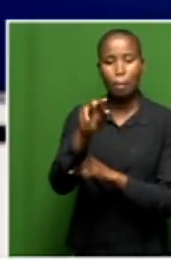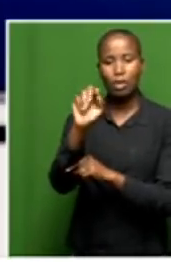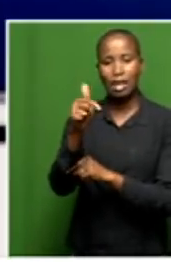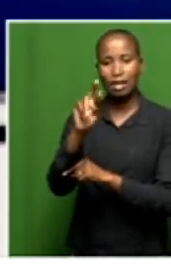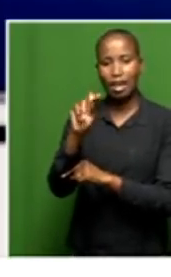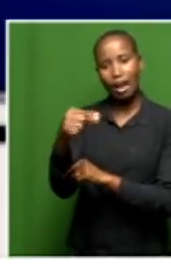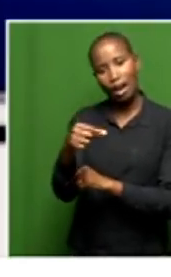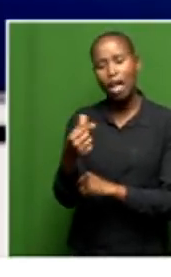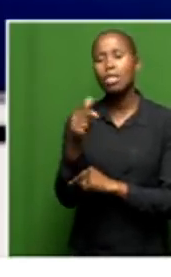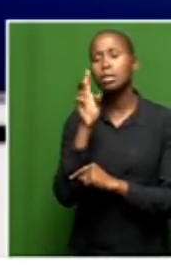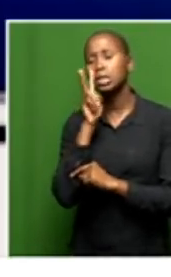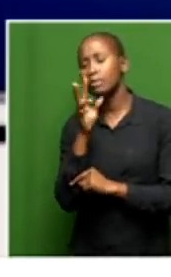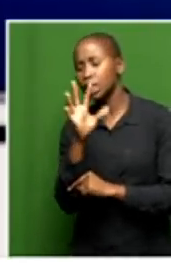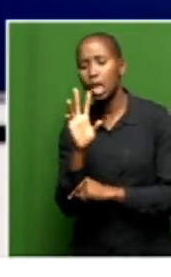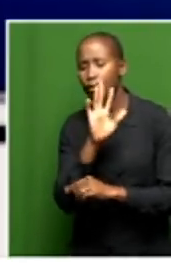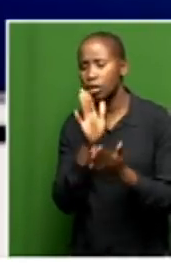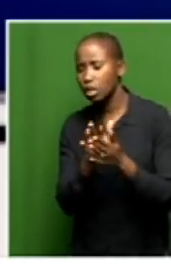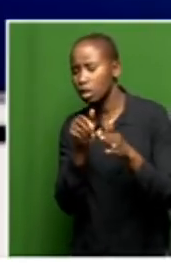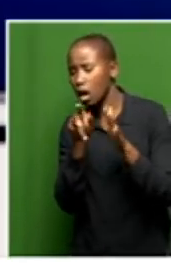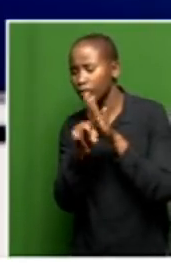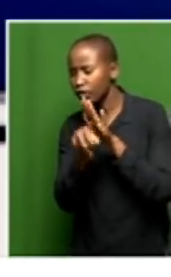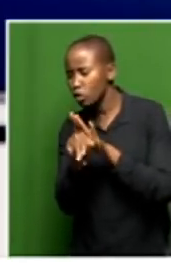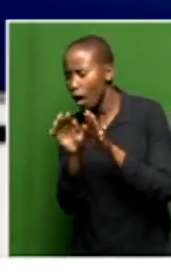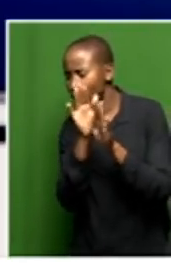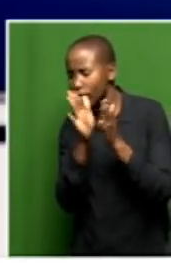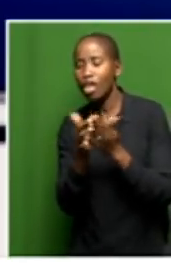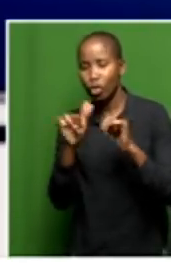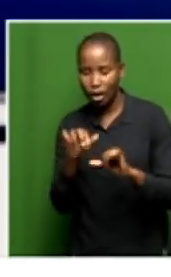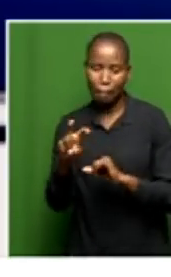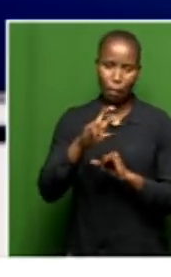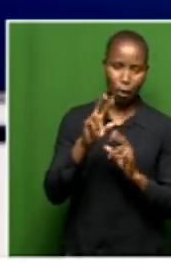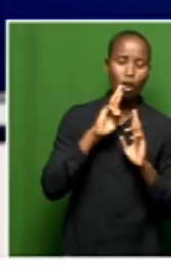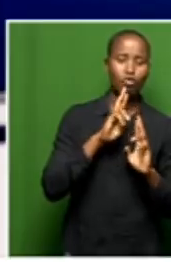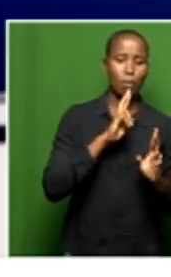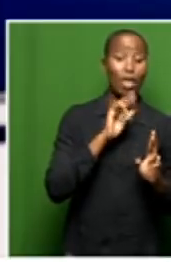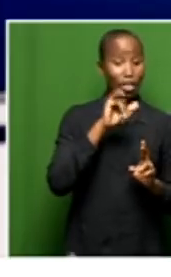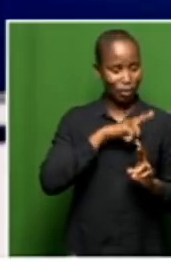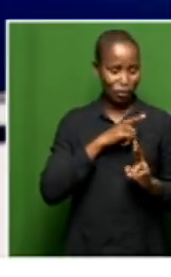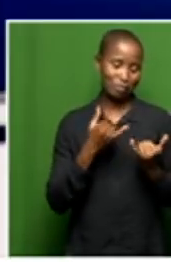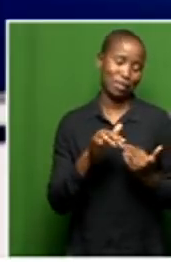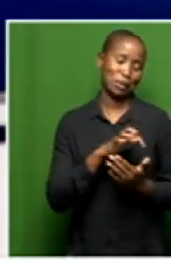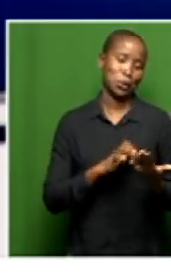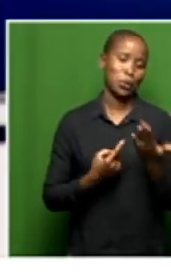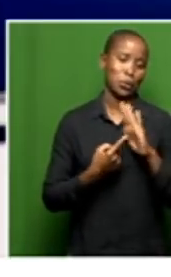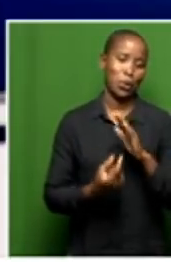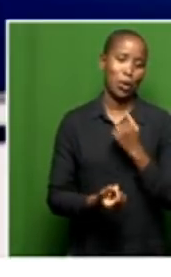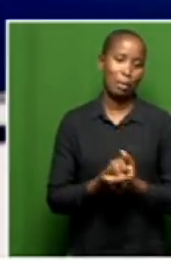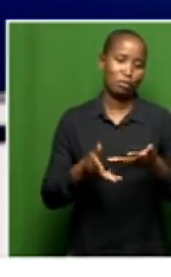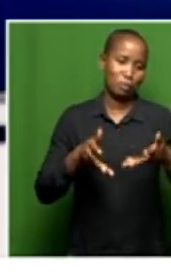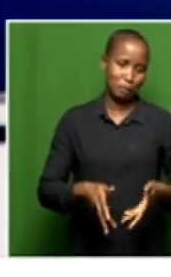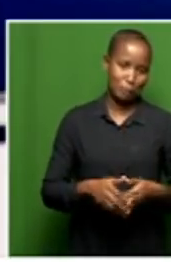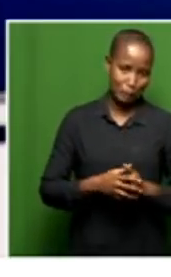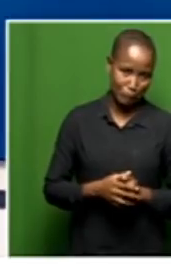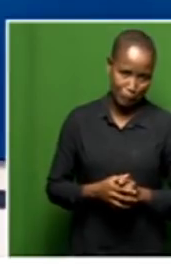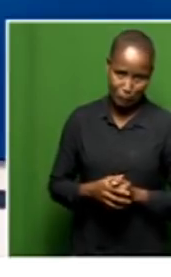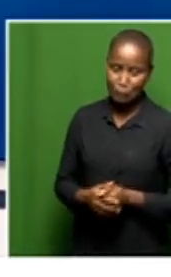came back. We explained what we saw, and that's why you see, today, we've got the story rolling on our channel.